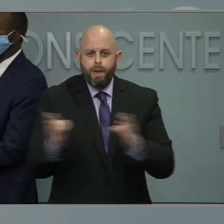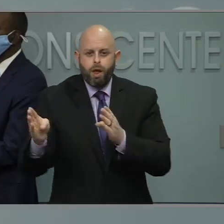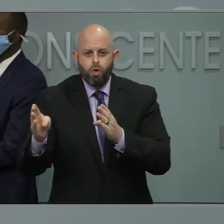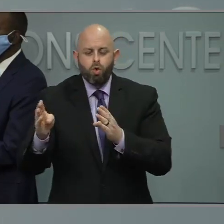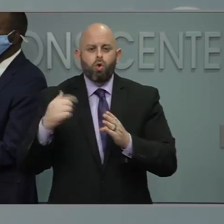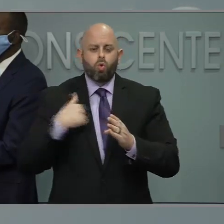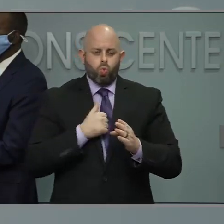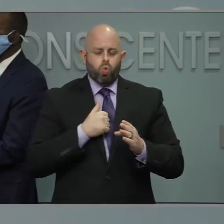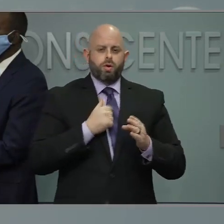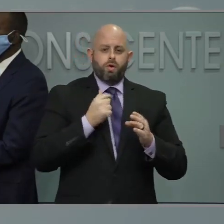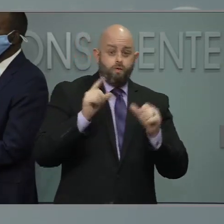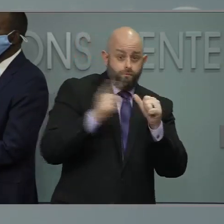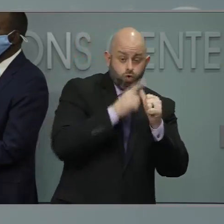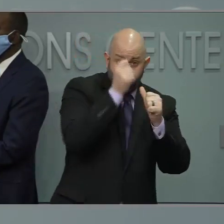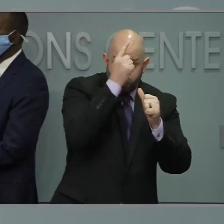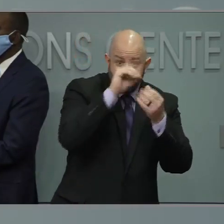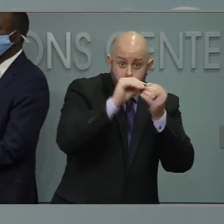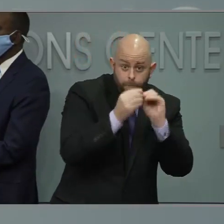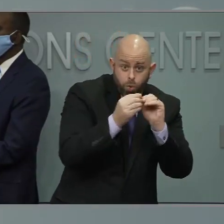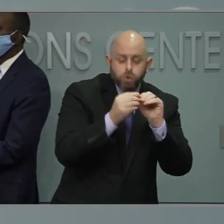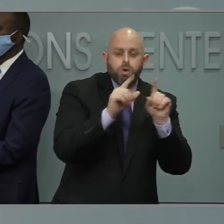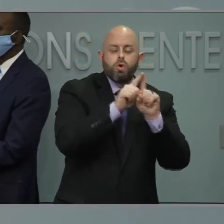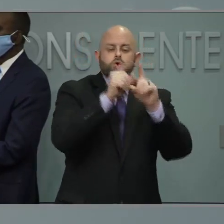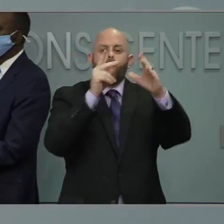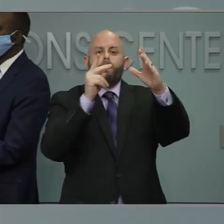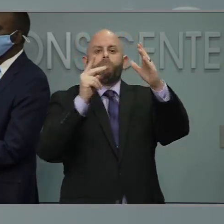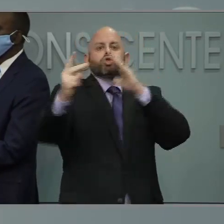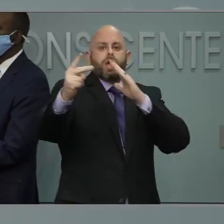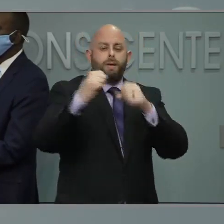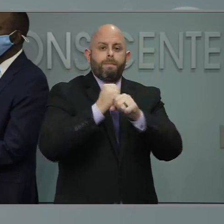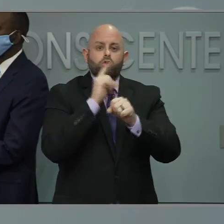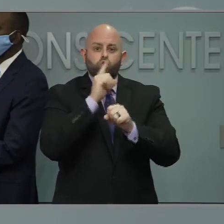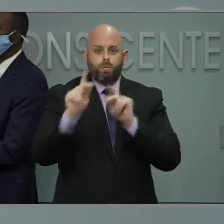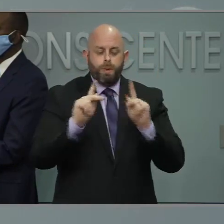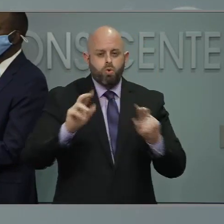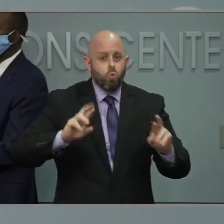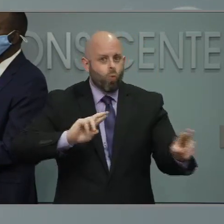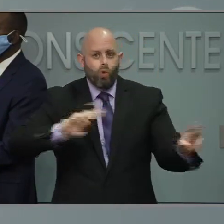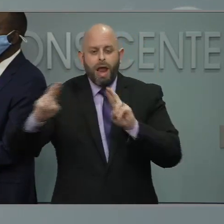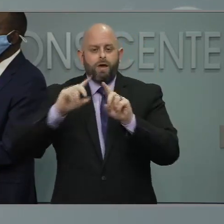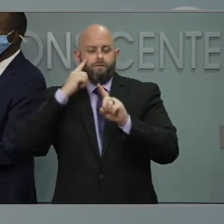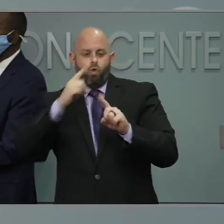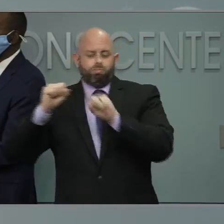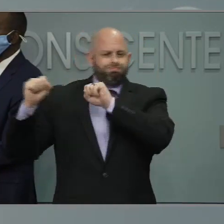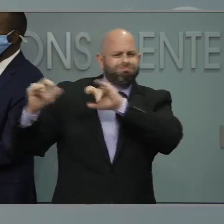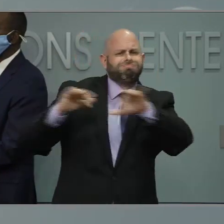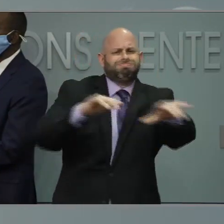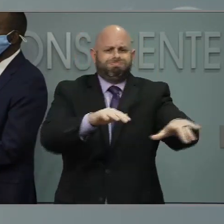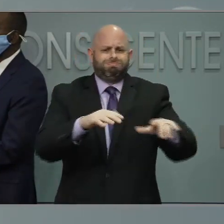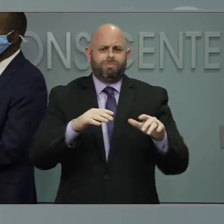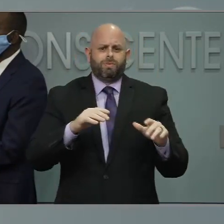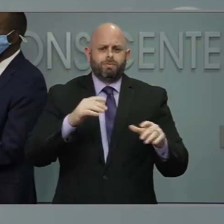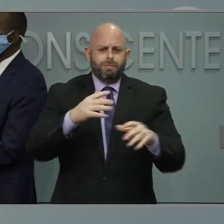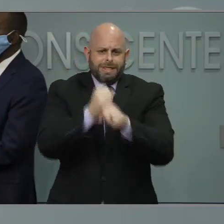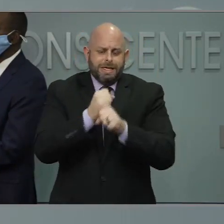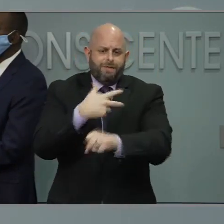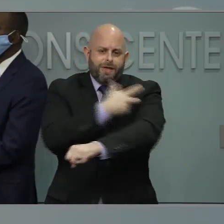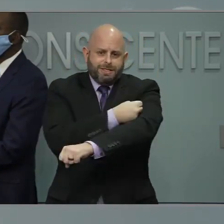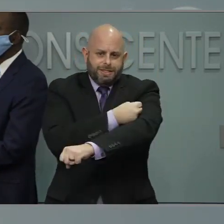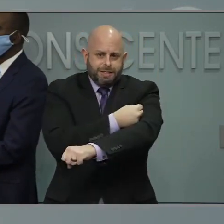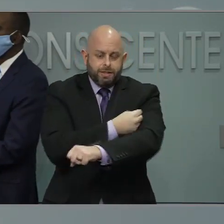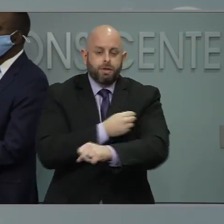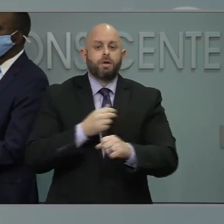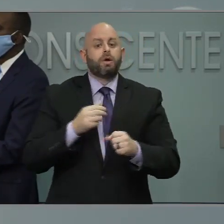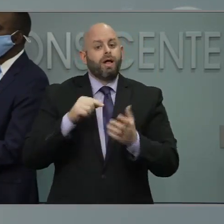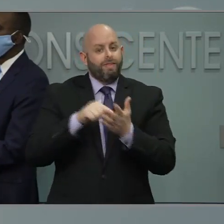the ground with the numbers and project forward so that we can give folks time to operationalize, which is why the governor is saying this week is when we'd like to give some